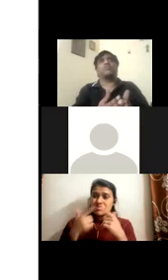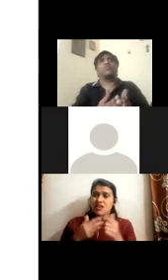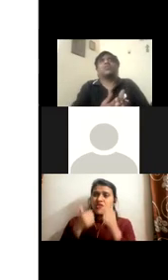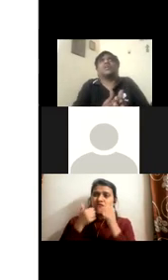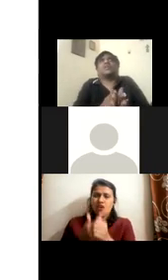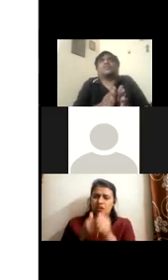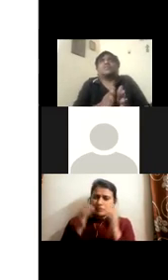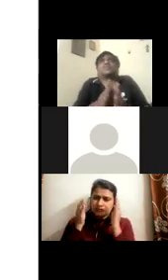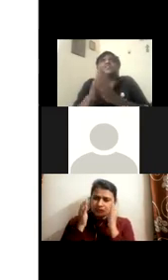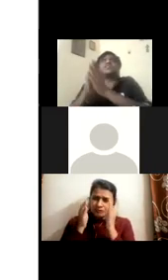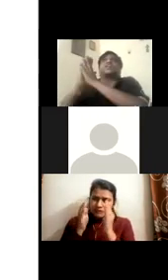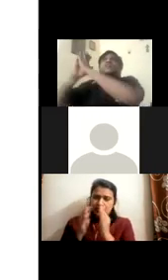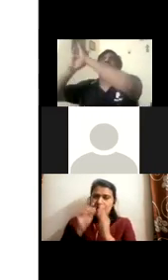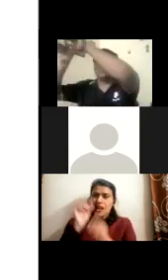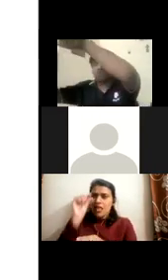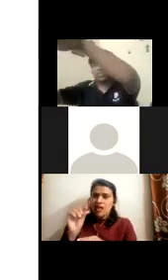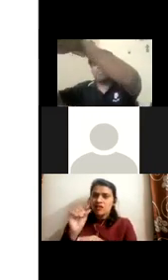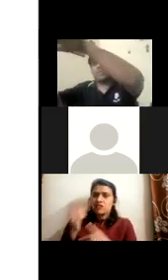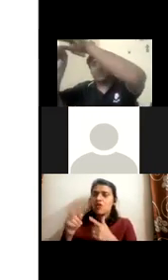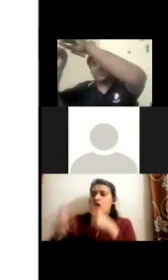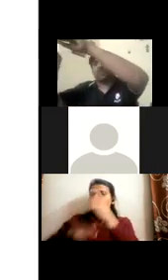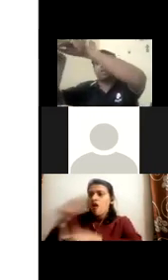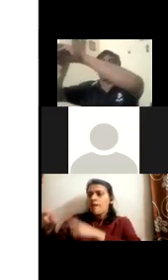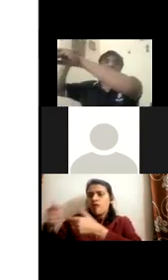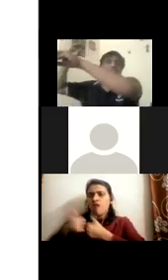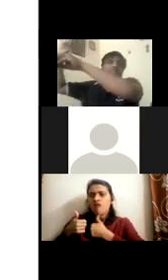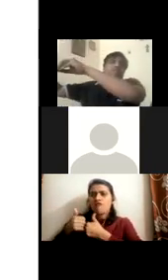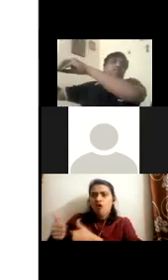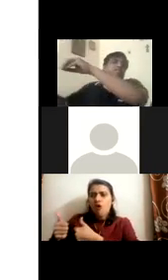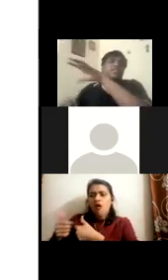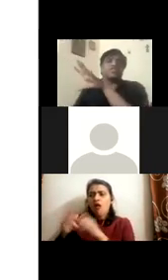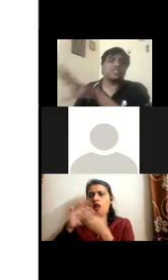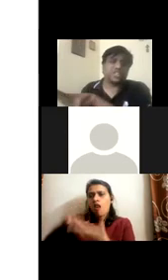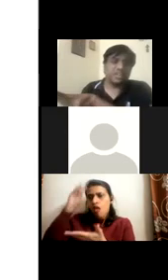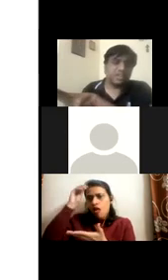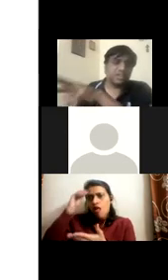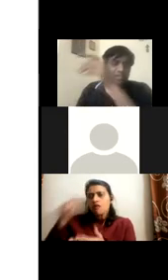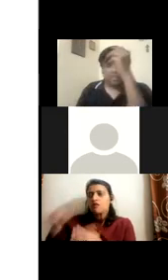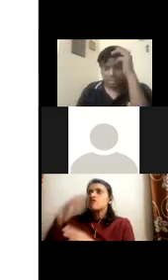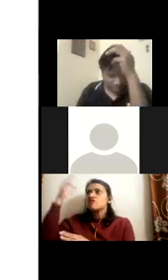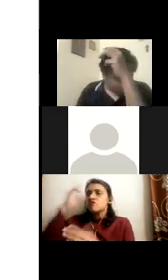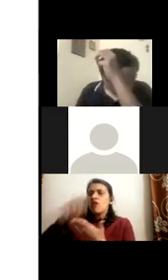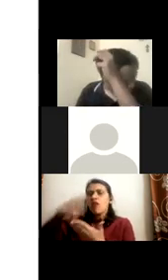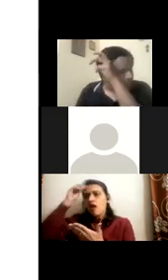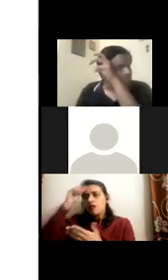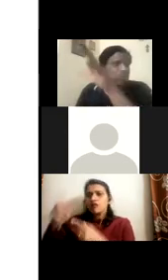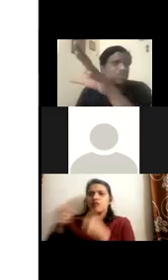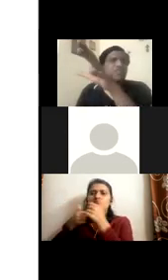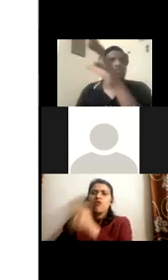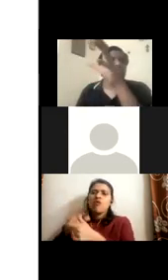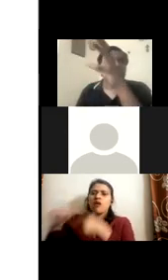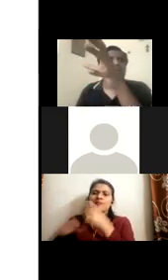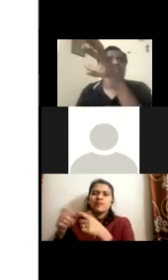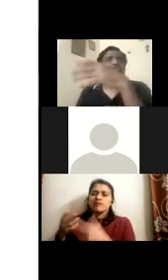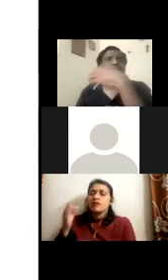narrow that the person is getting only one company, one job, they cannot, uh, that is not skill. So that is not